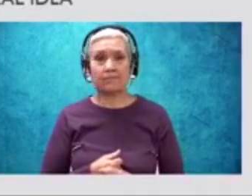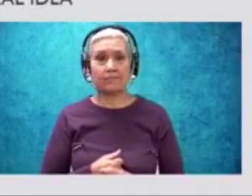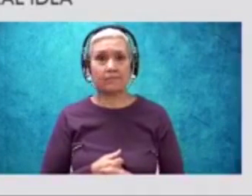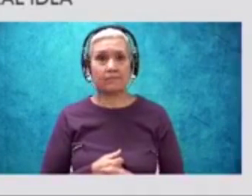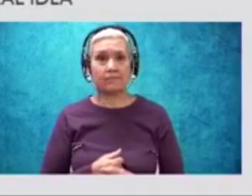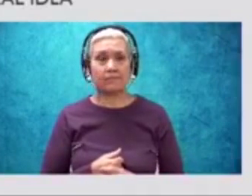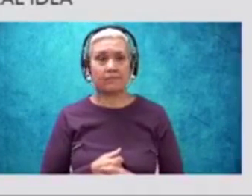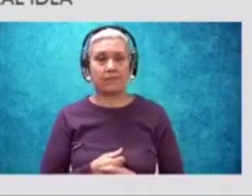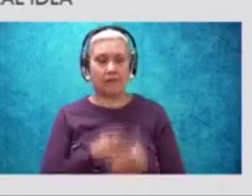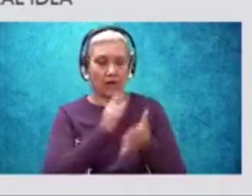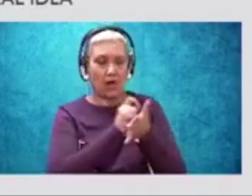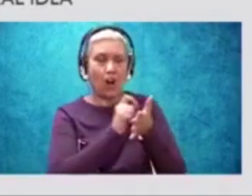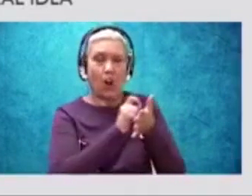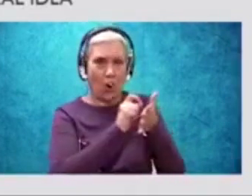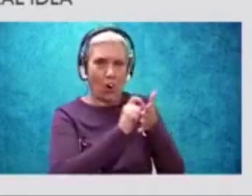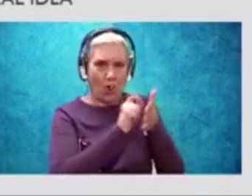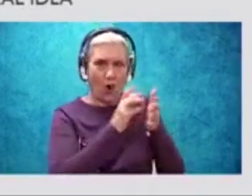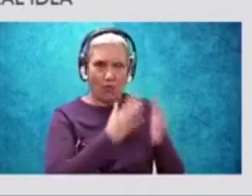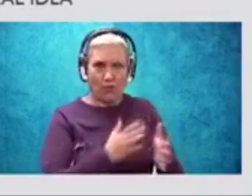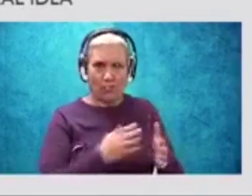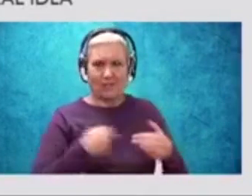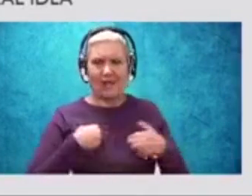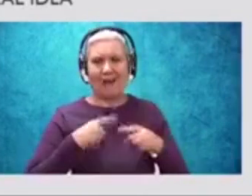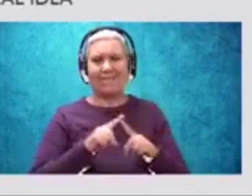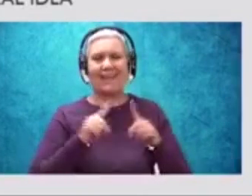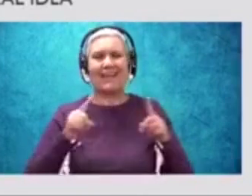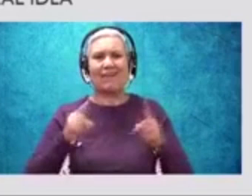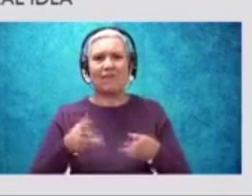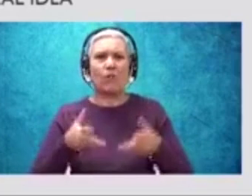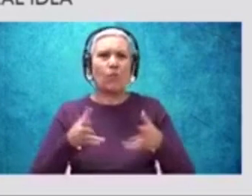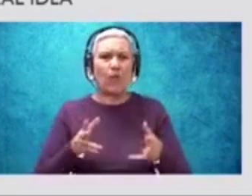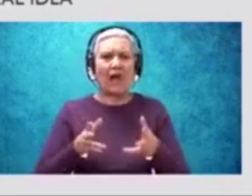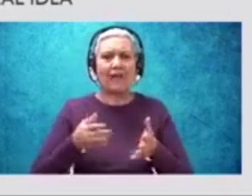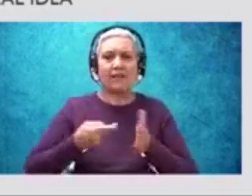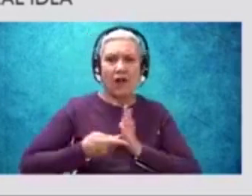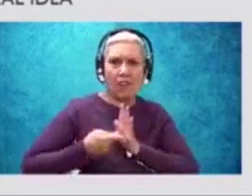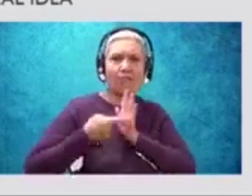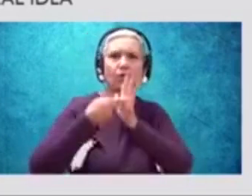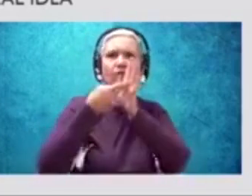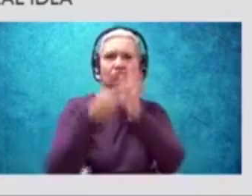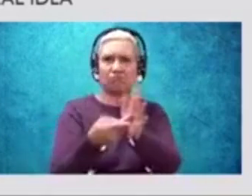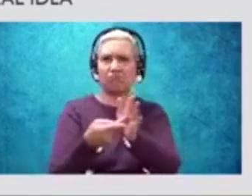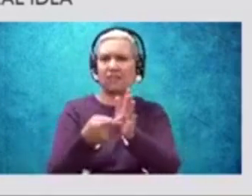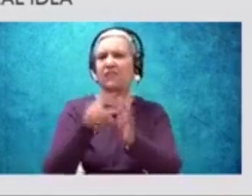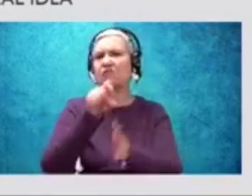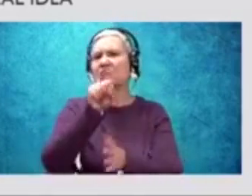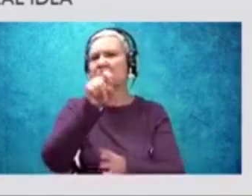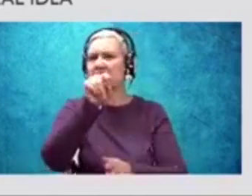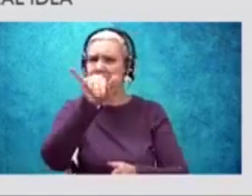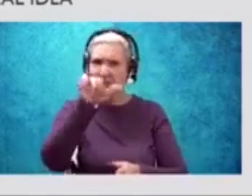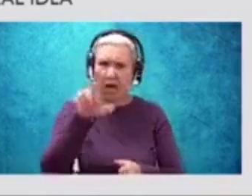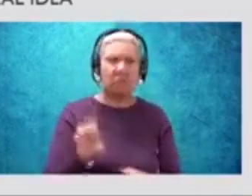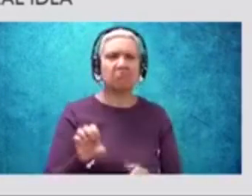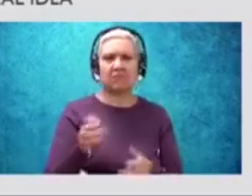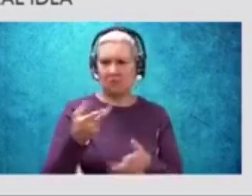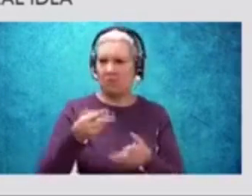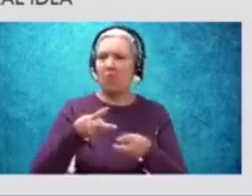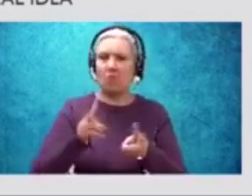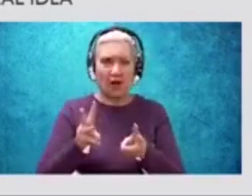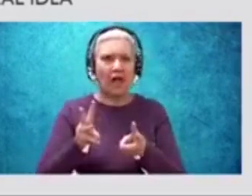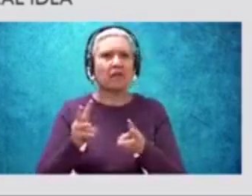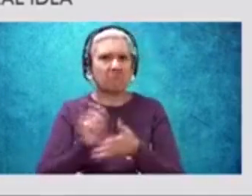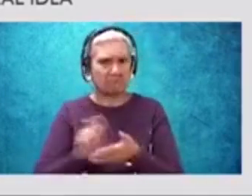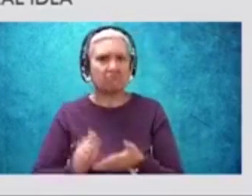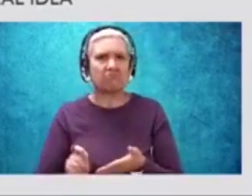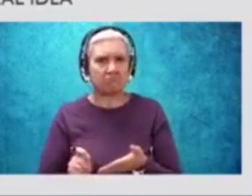Authors have different ways of presenting information. And we call that author style. Okay. all different authors have